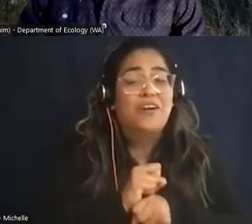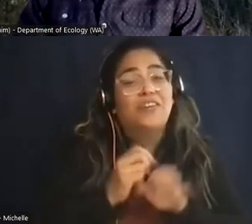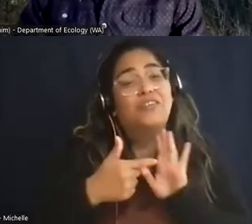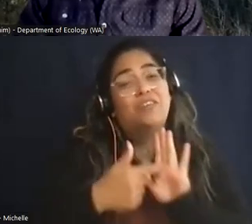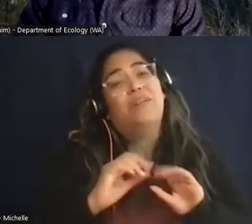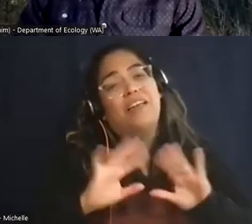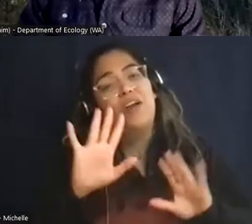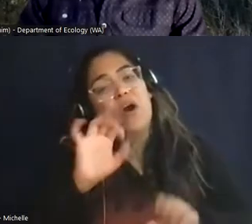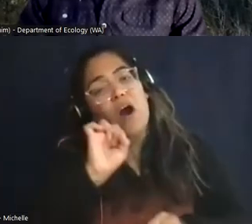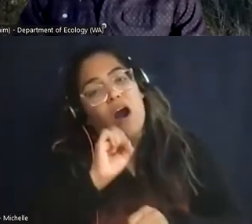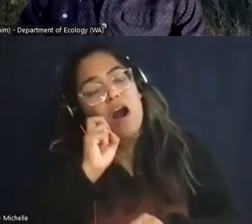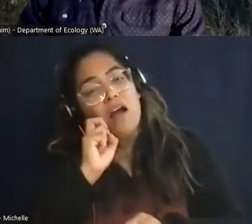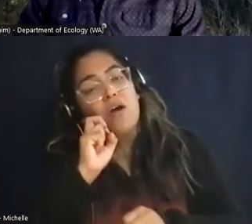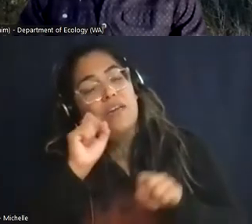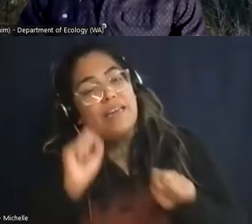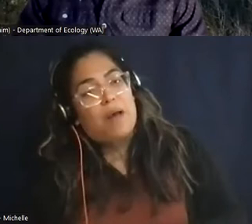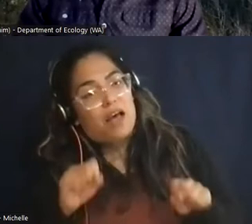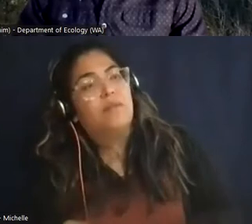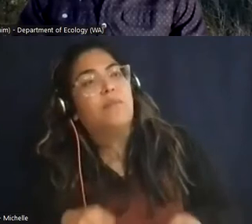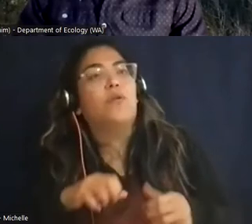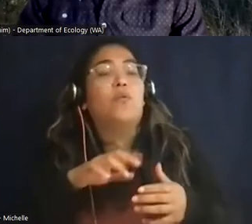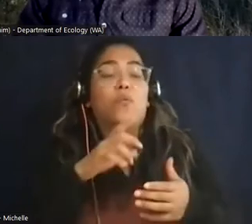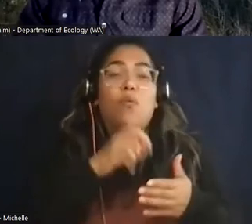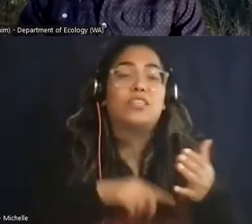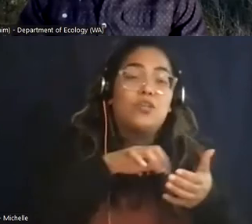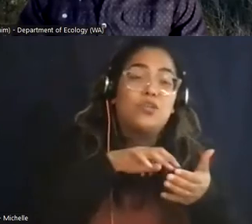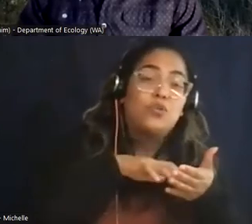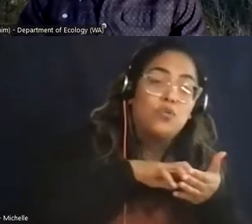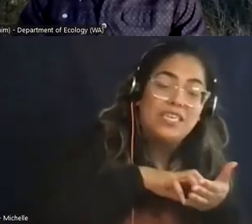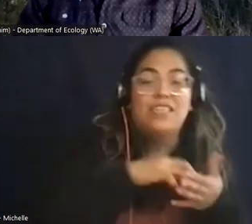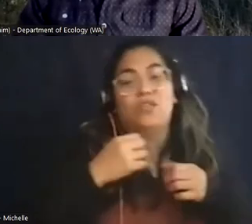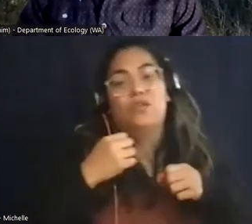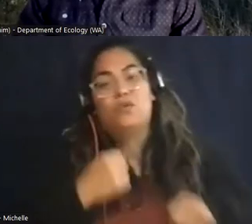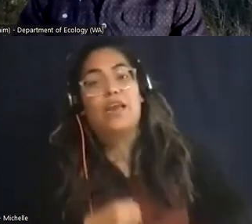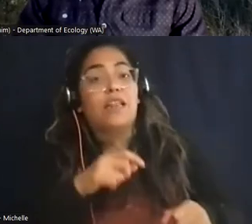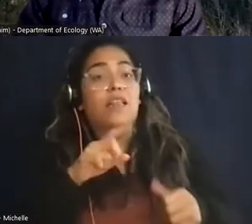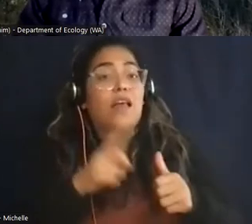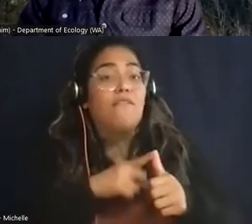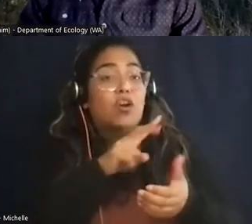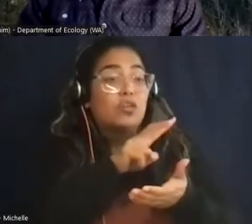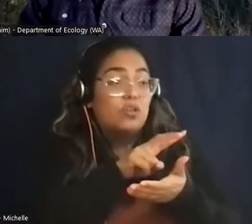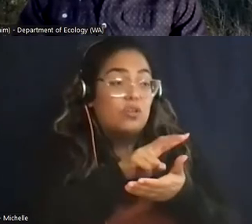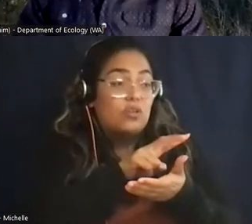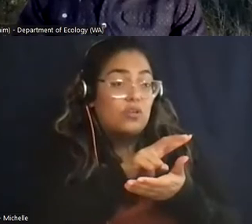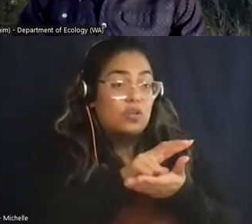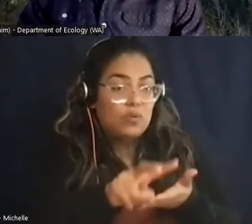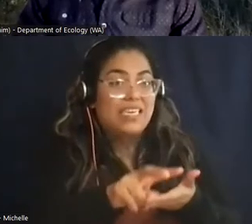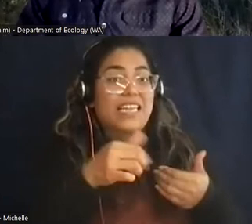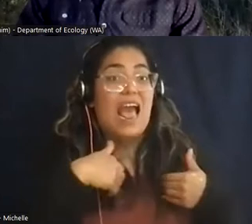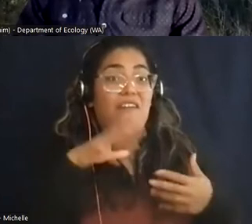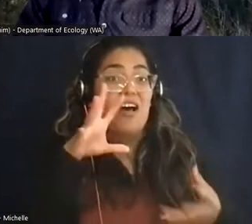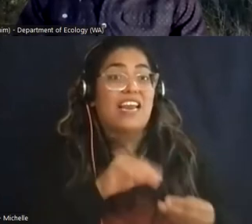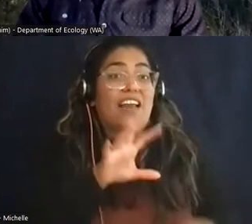what you could do what are the best tactics to complete this project and within the first two weeks we had about 50 check steps installed including some a